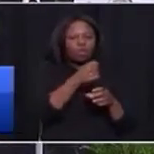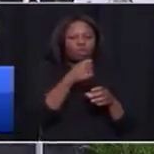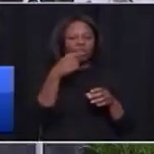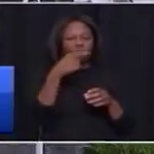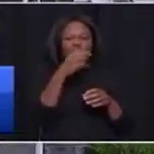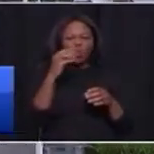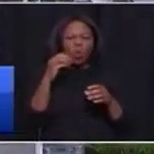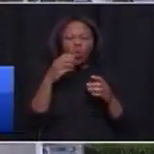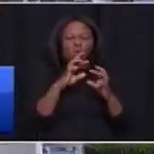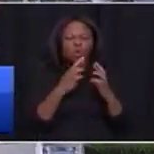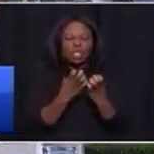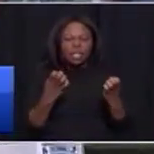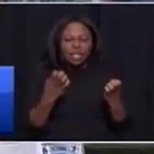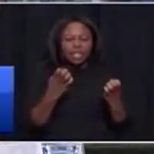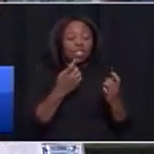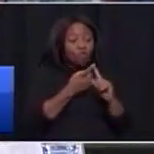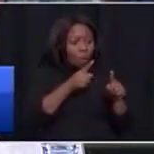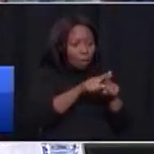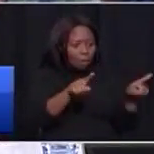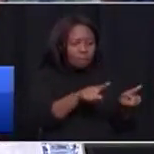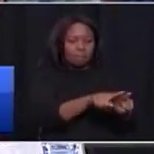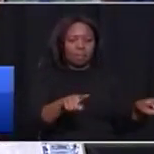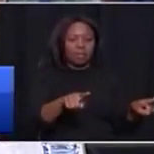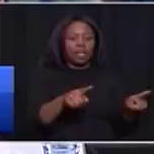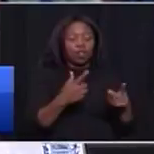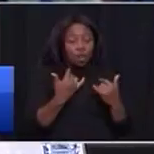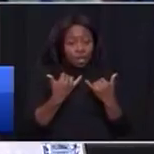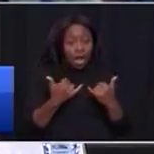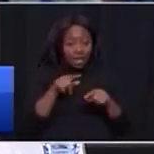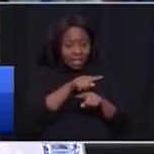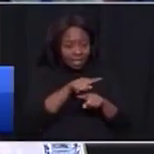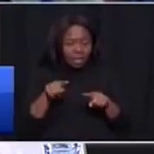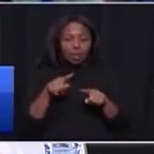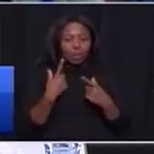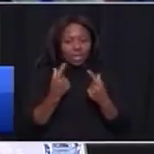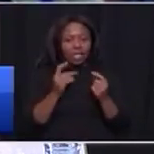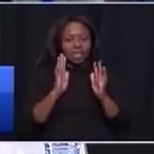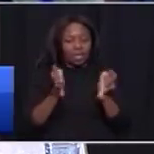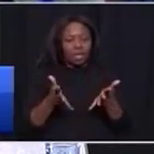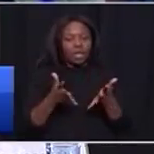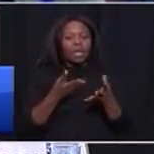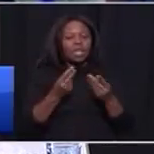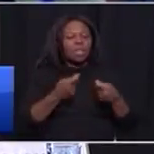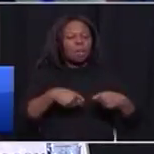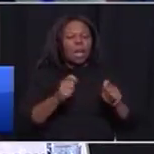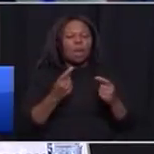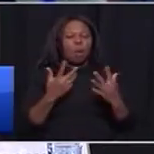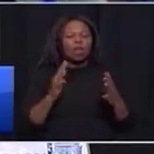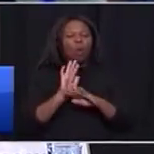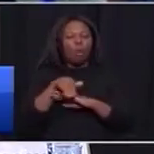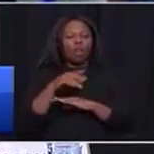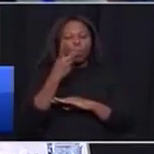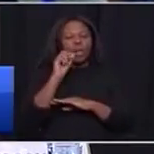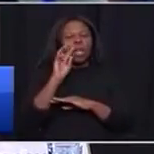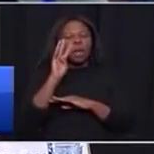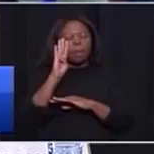directly from them. And this we did by spending over 20 billion rands in the